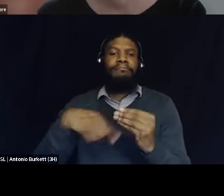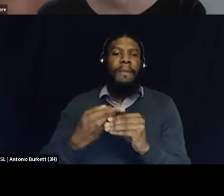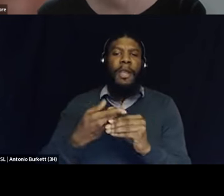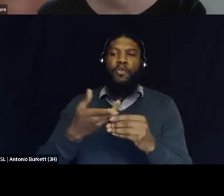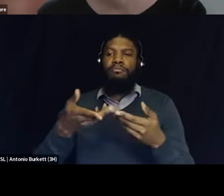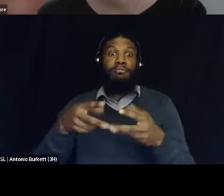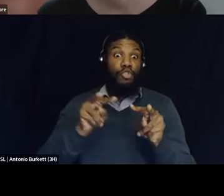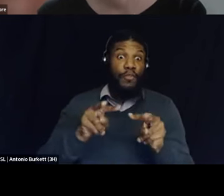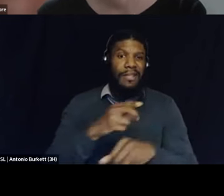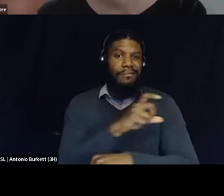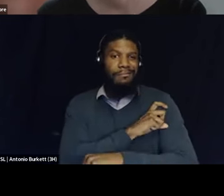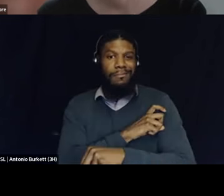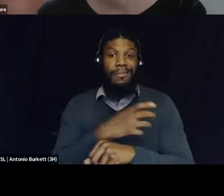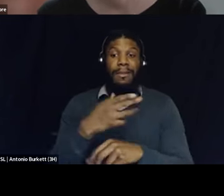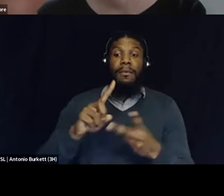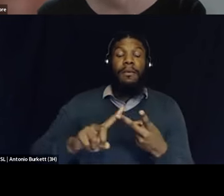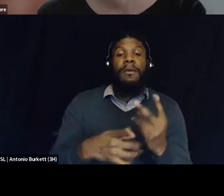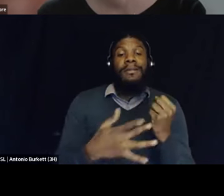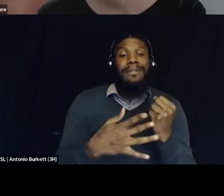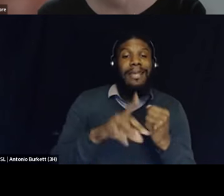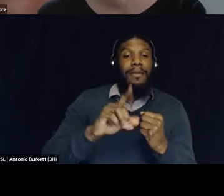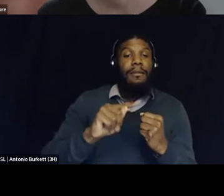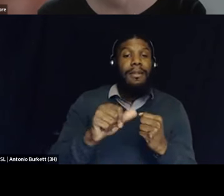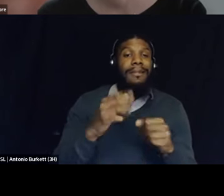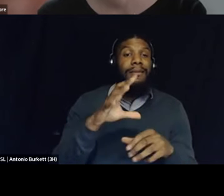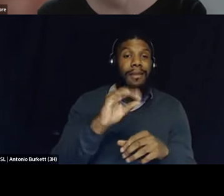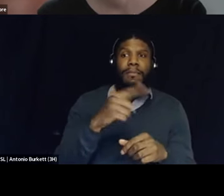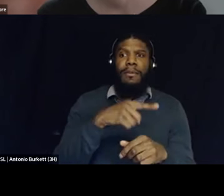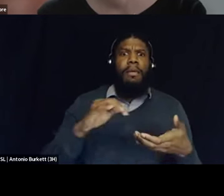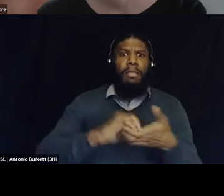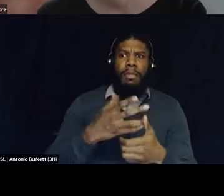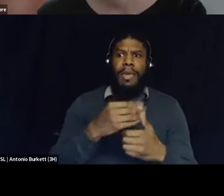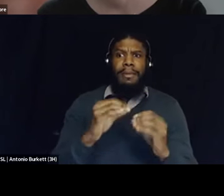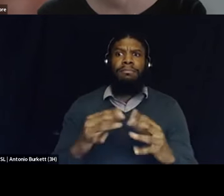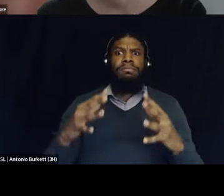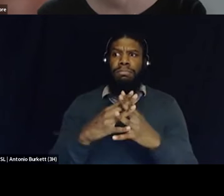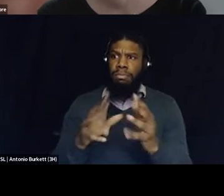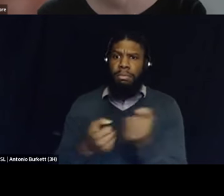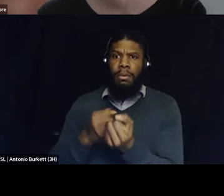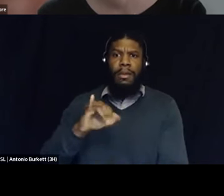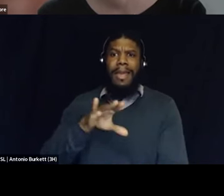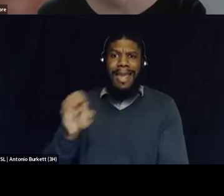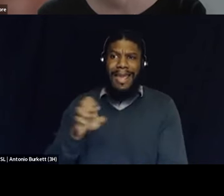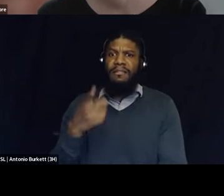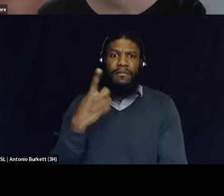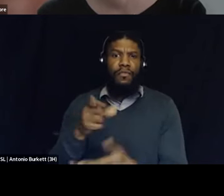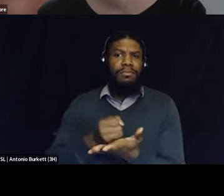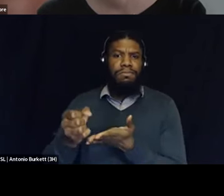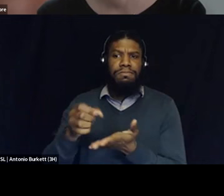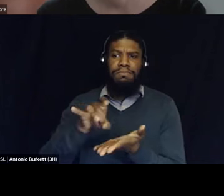and how tech and data companies are helping build up immigration and customs enforcement's detention and deportation machinery.